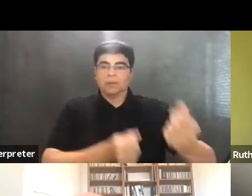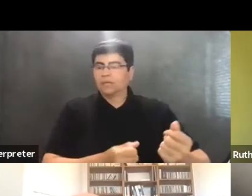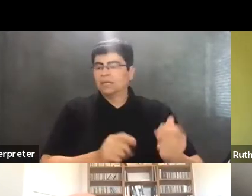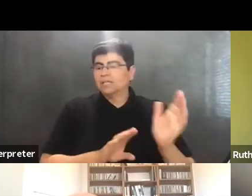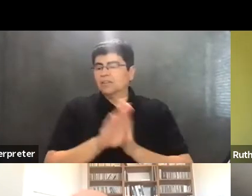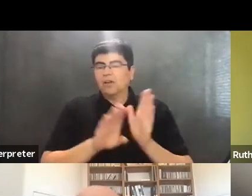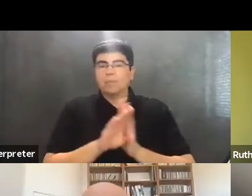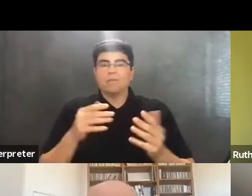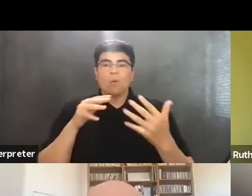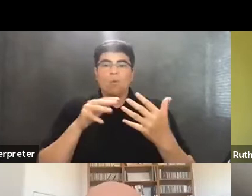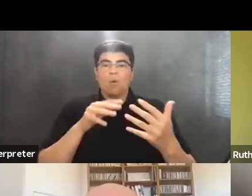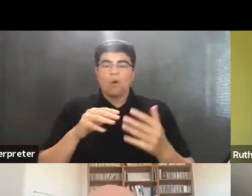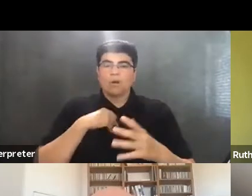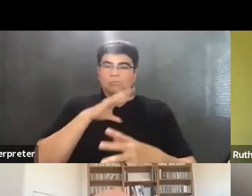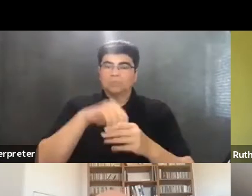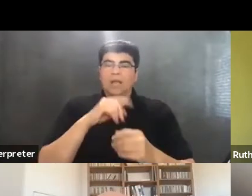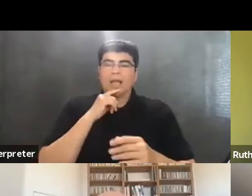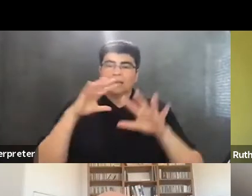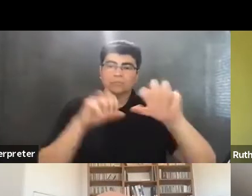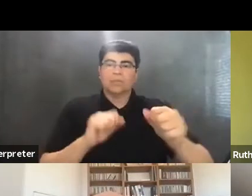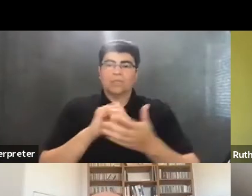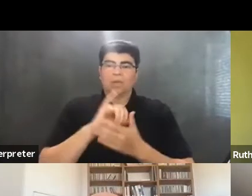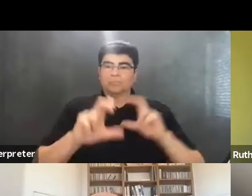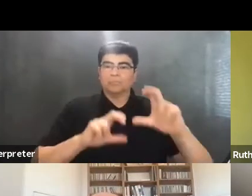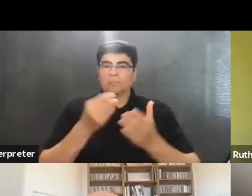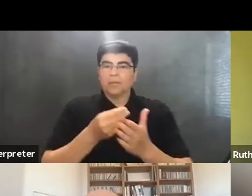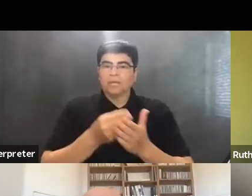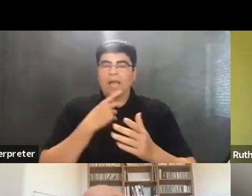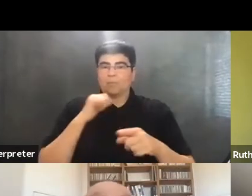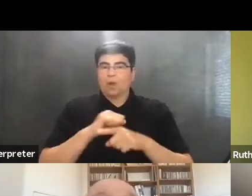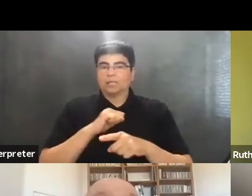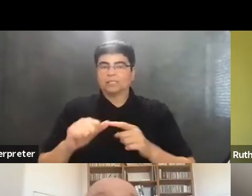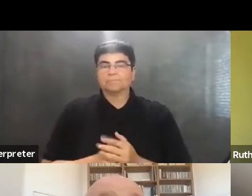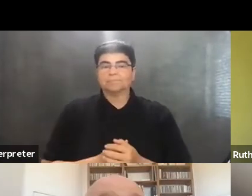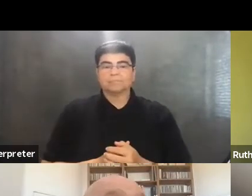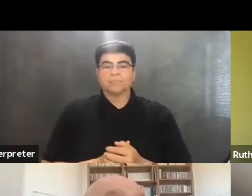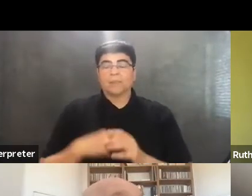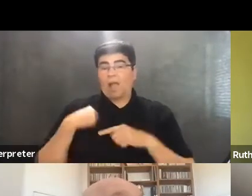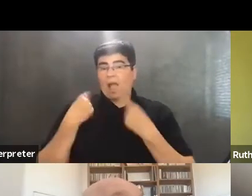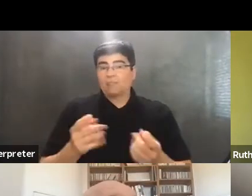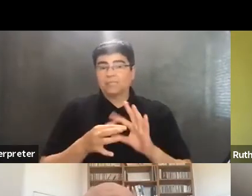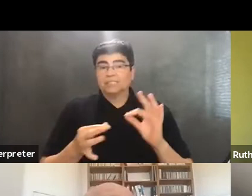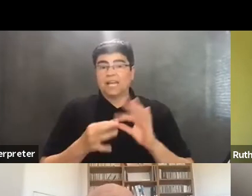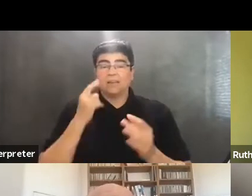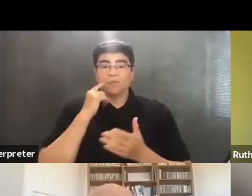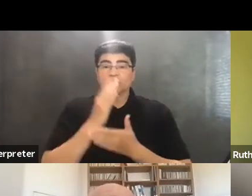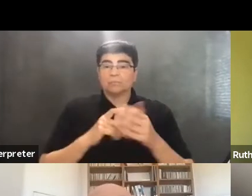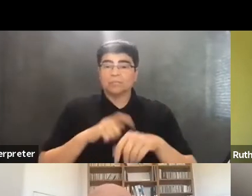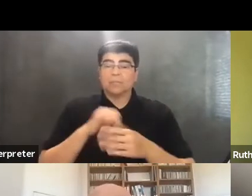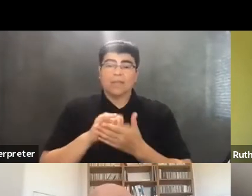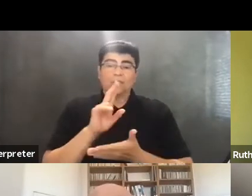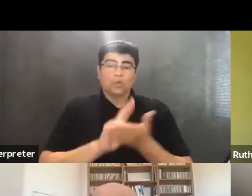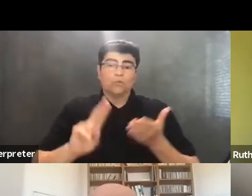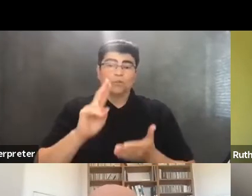resources, and imperializing investments and practices. I've been saying for some time that the University of California